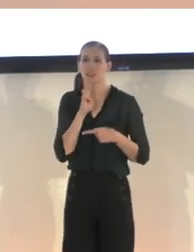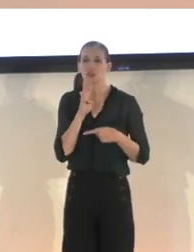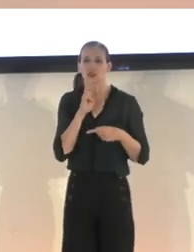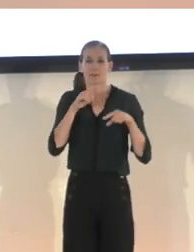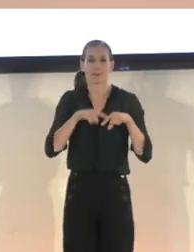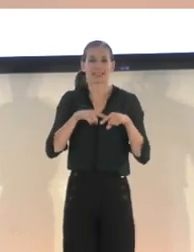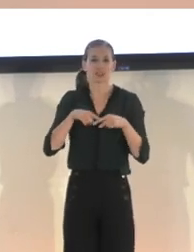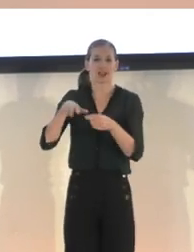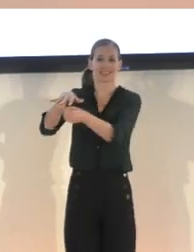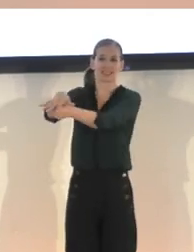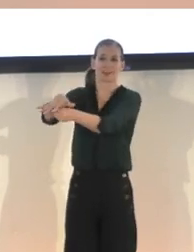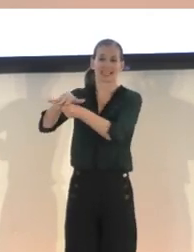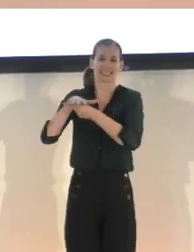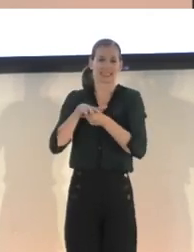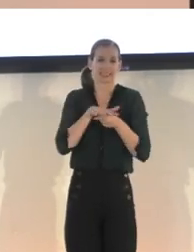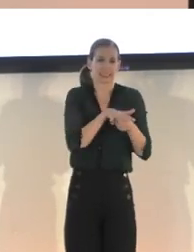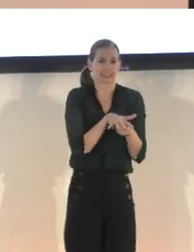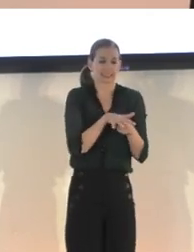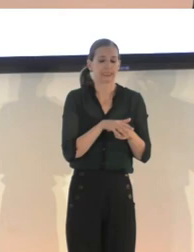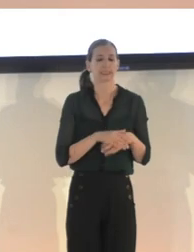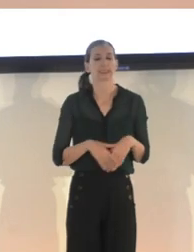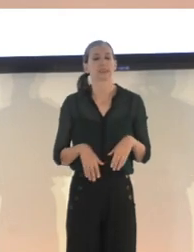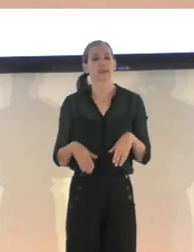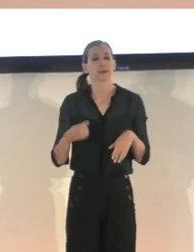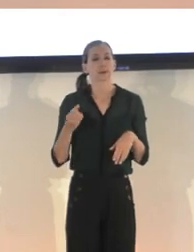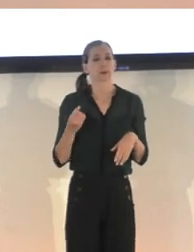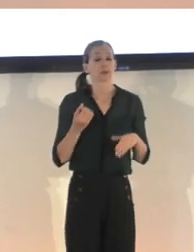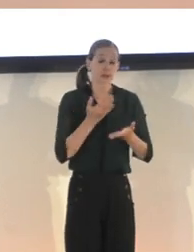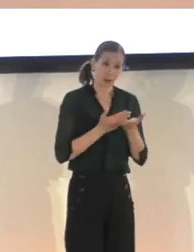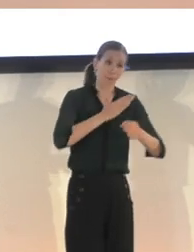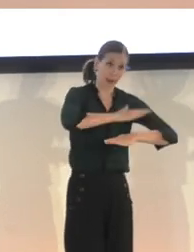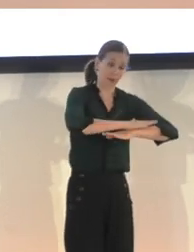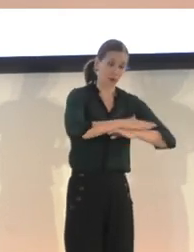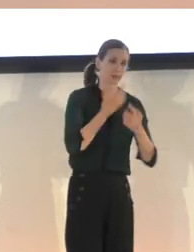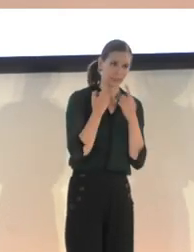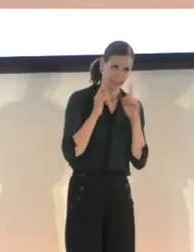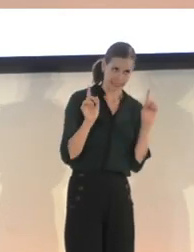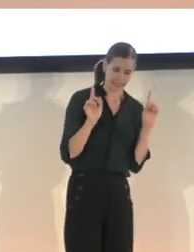So for the platforms that did, we did uh,